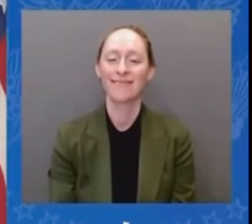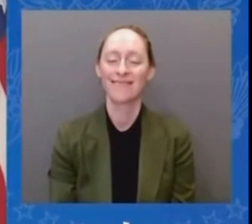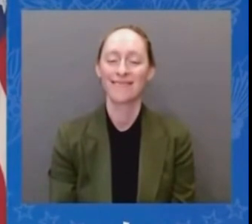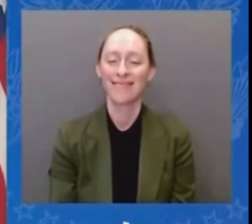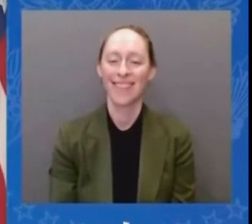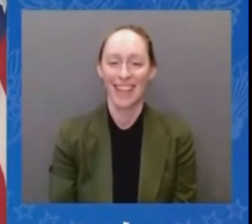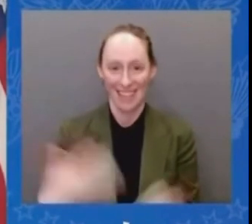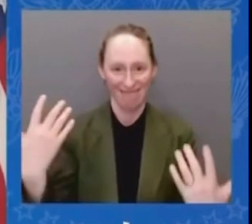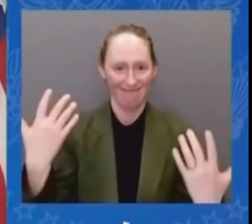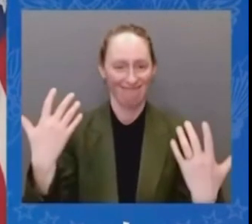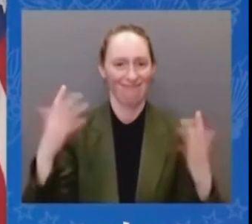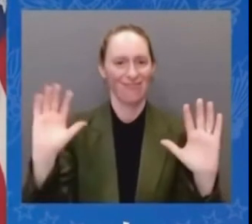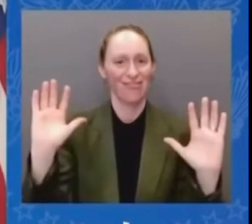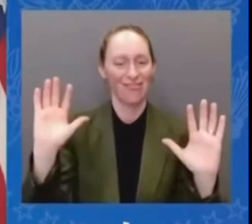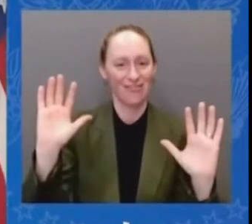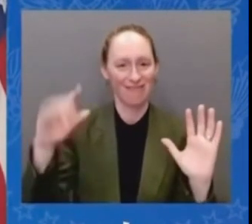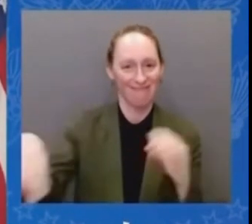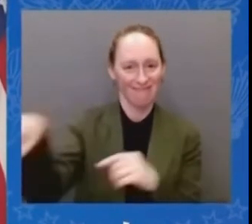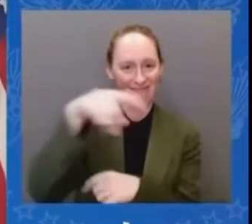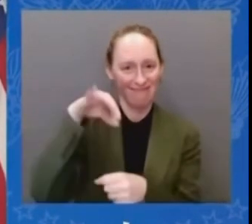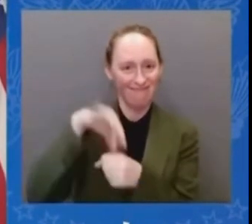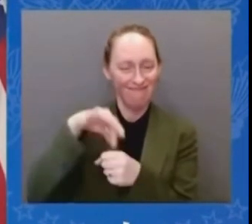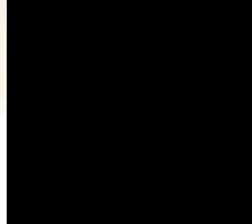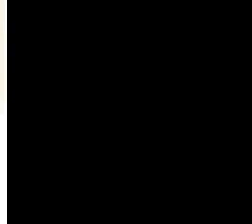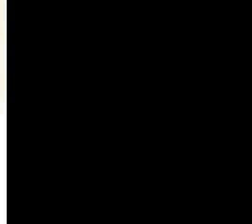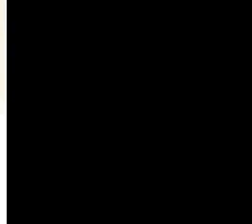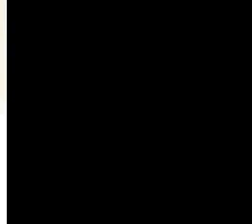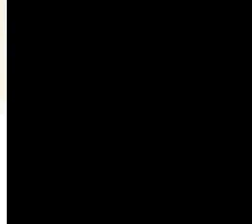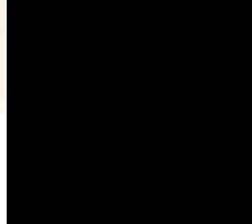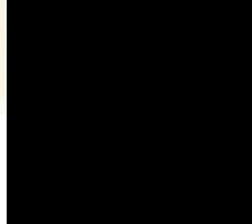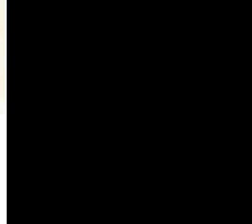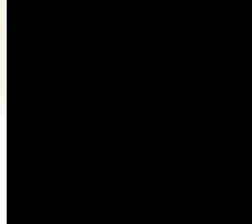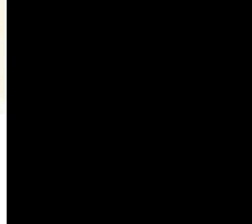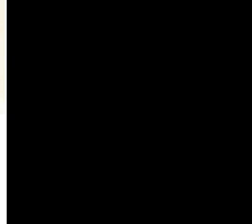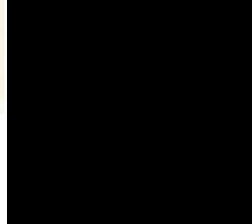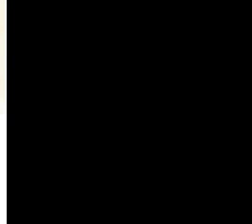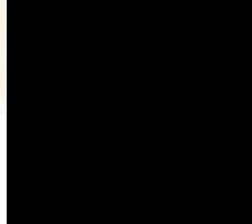well uh it was a good day i think for democracy uh You